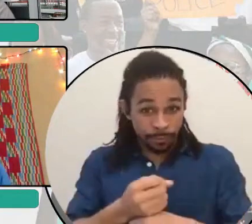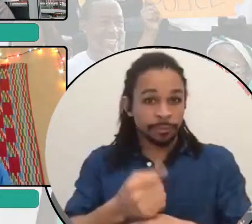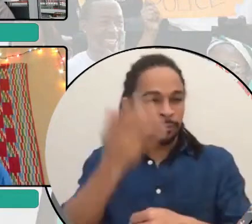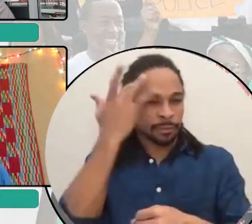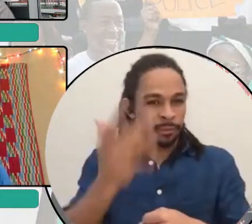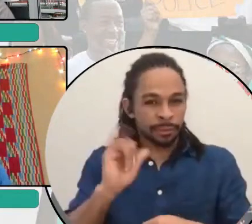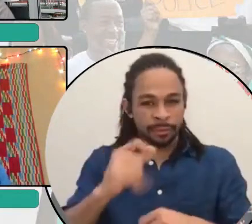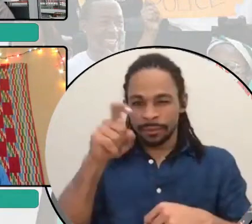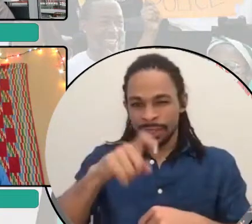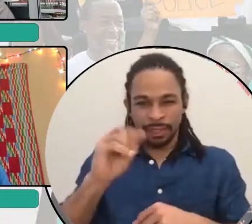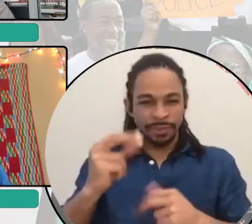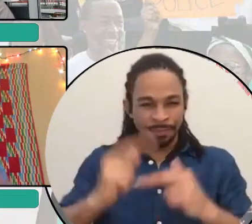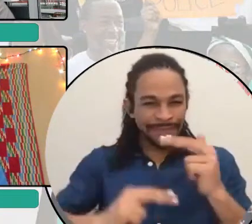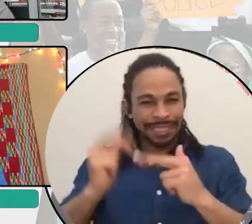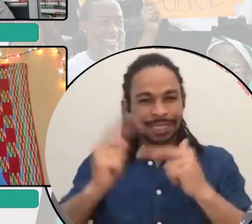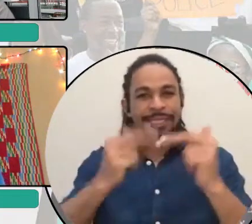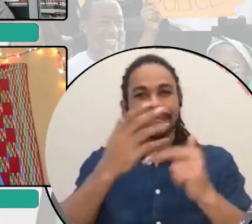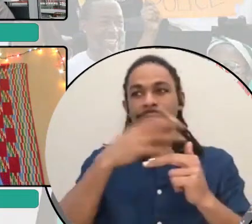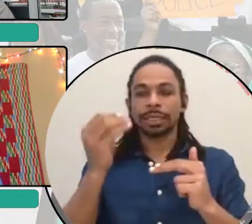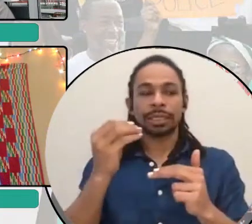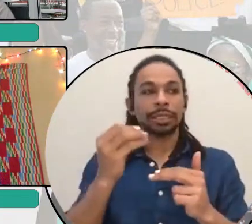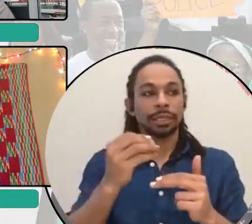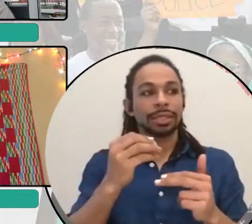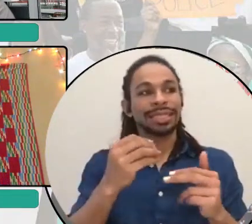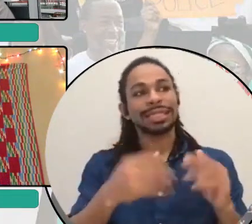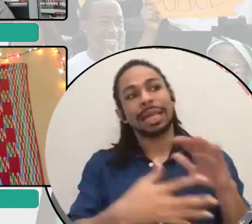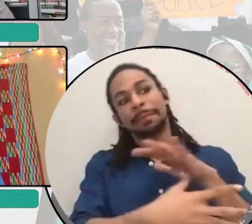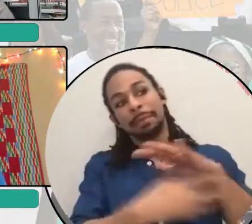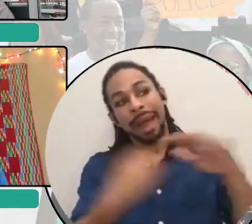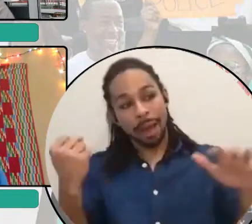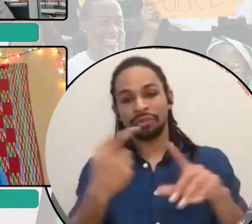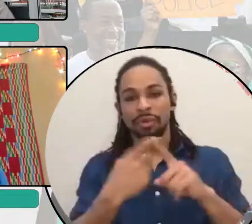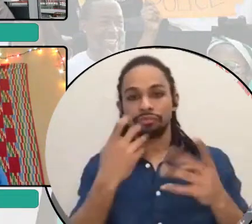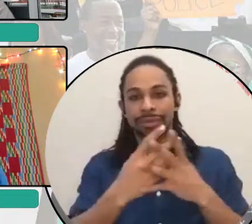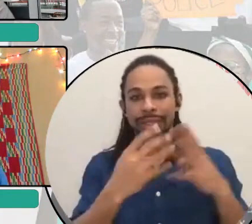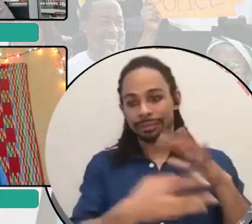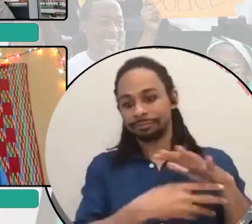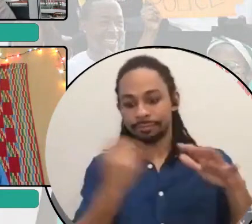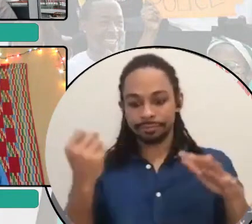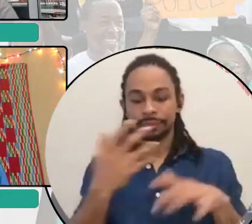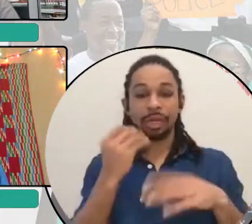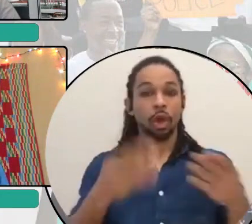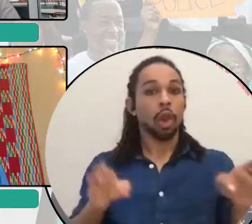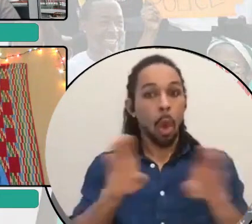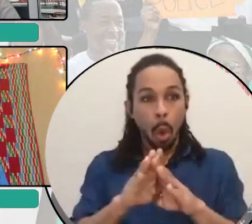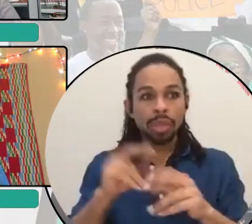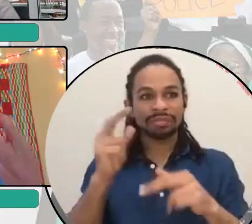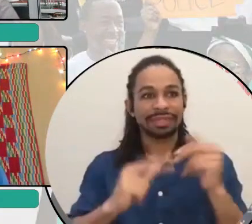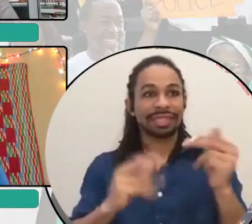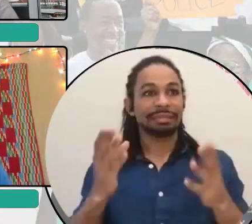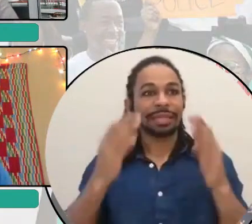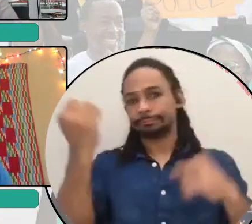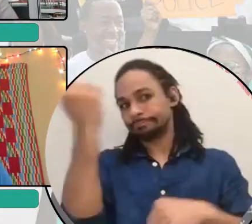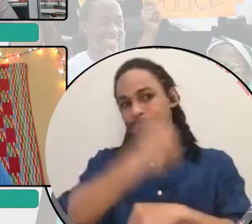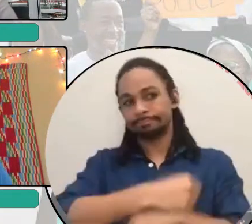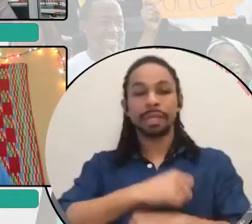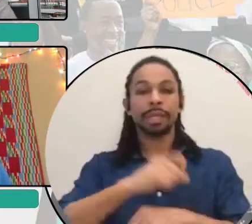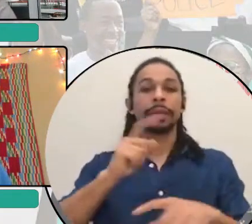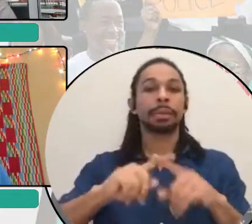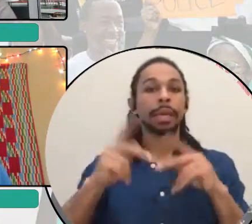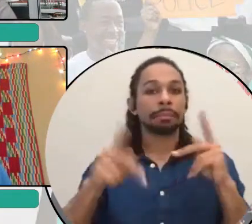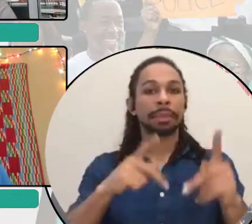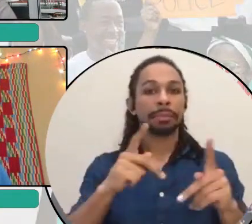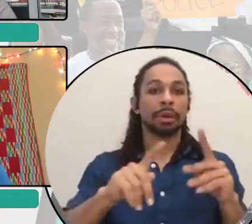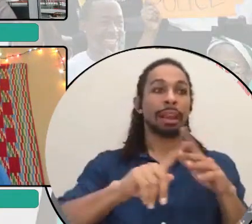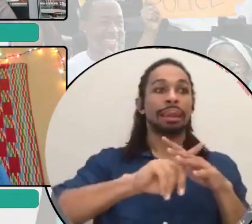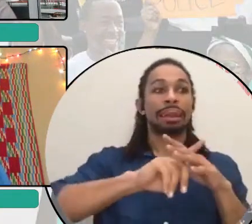we're, we're able to decarcerate and get people out and close facilities, et cetera, but people are coming out to nothing,